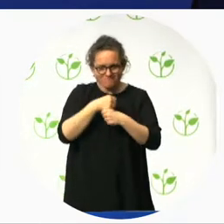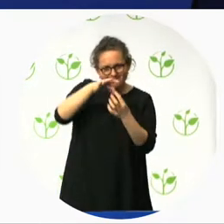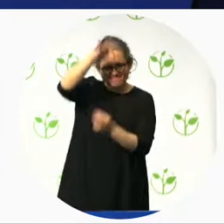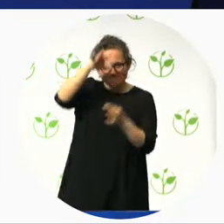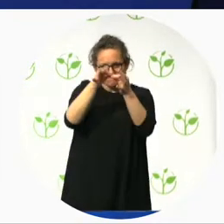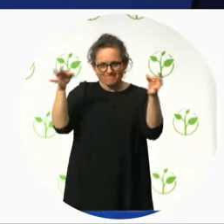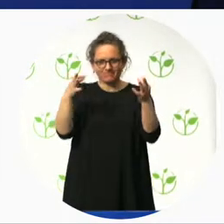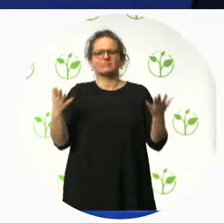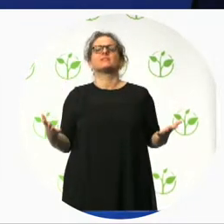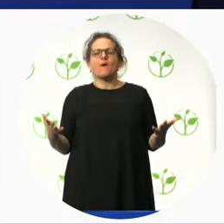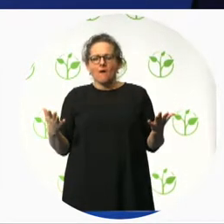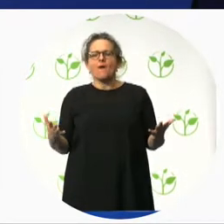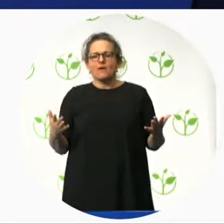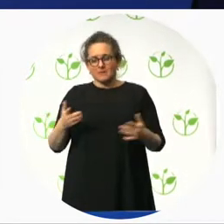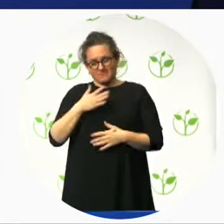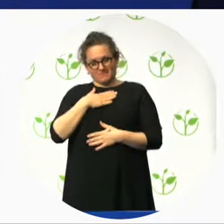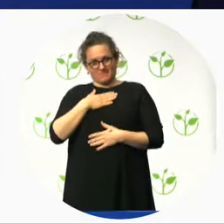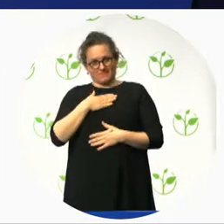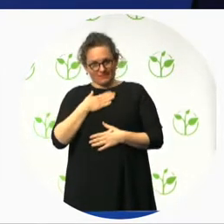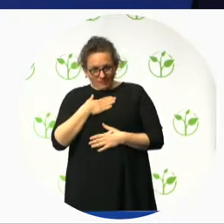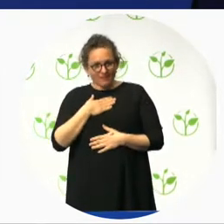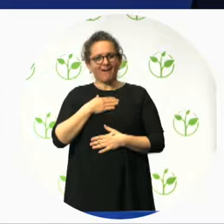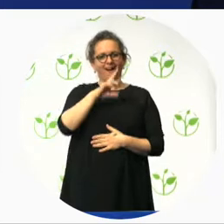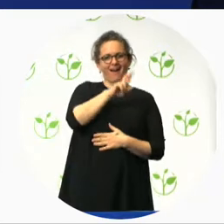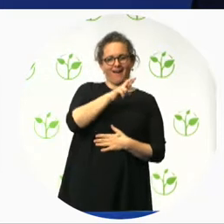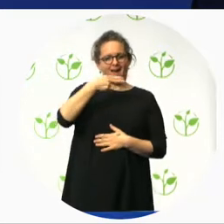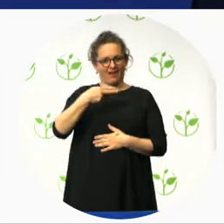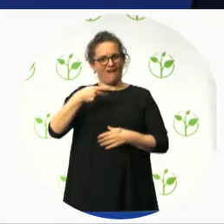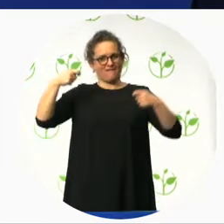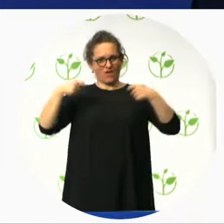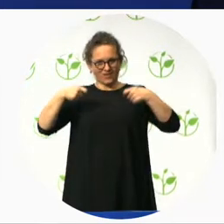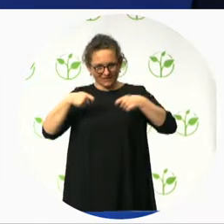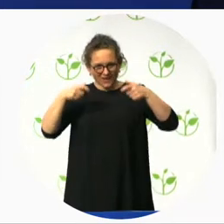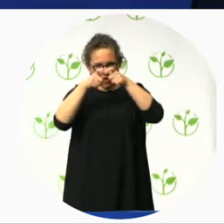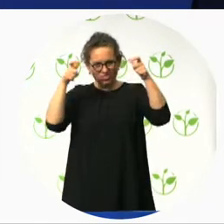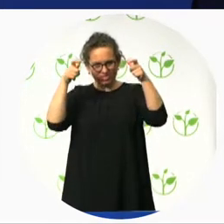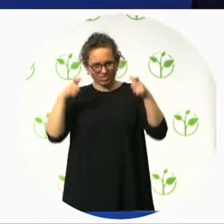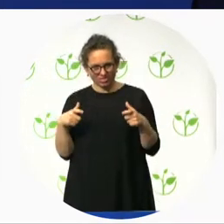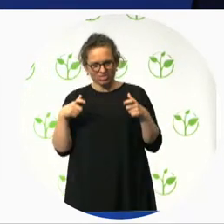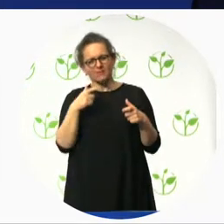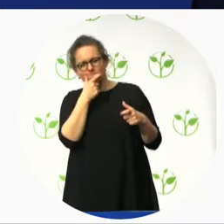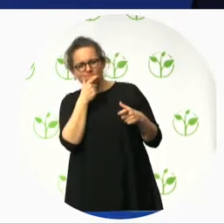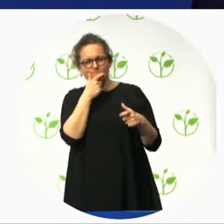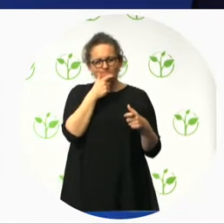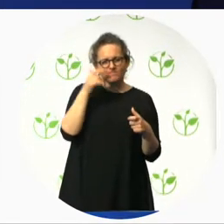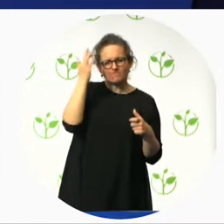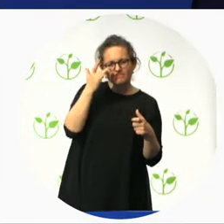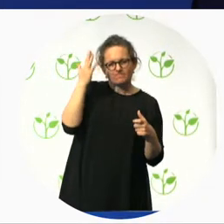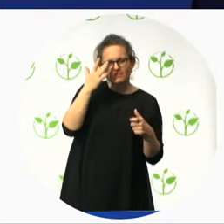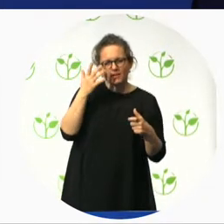long time. Setting also very interesting conferences. I had the pleasure to be there a couple of years ago. And